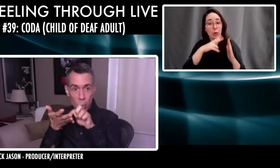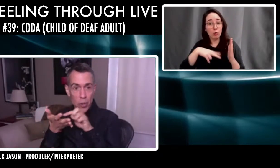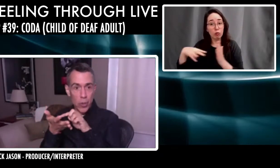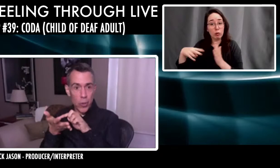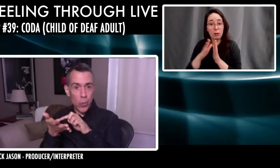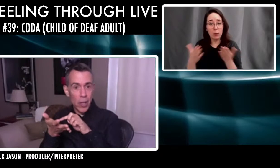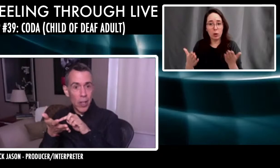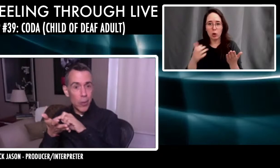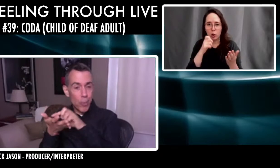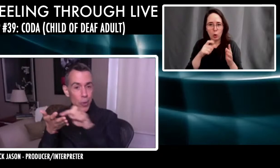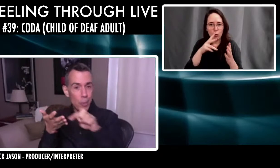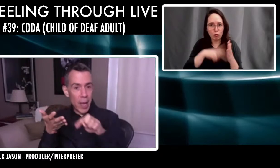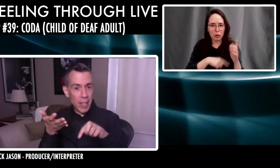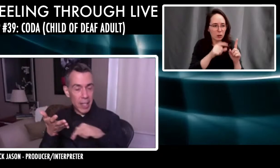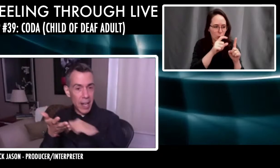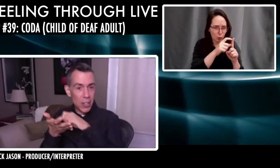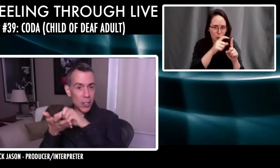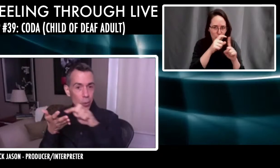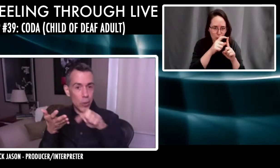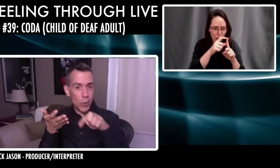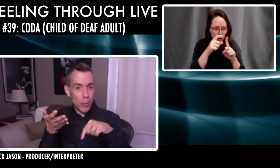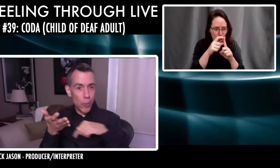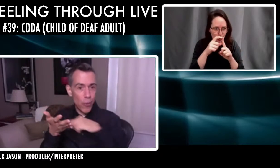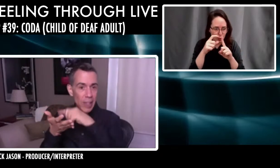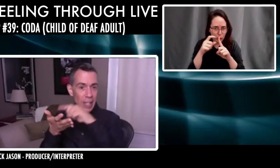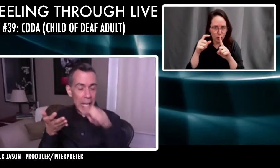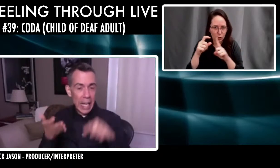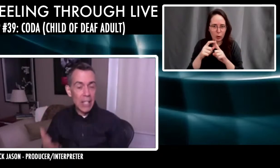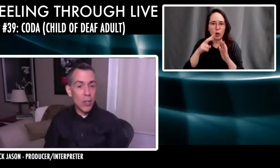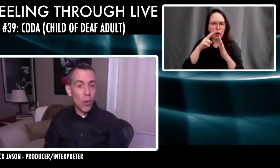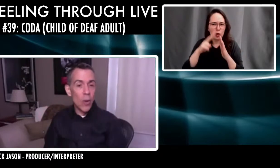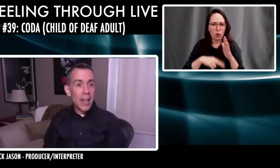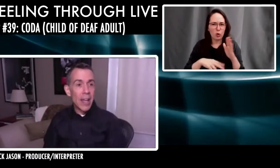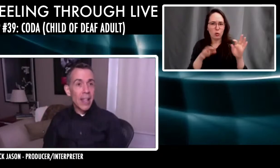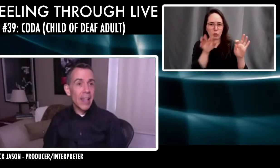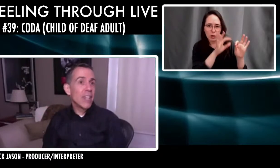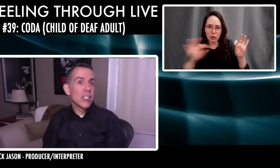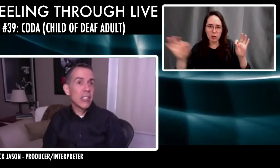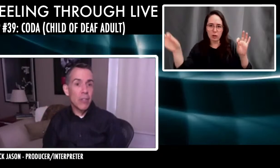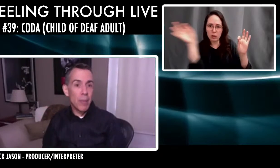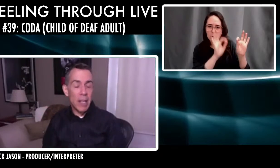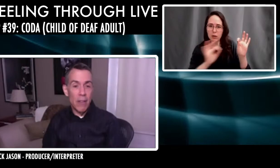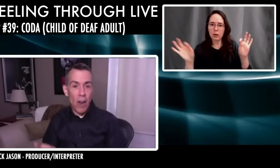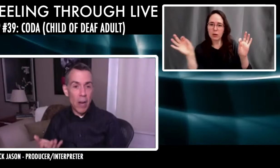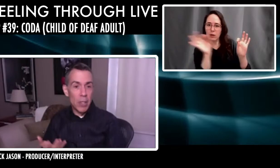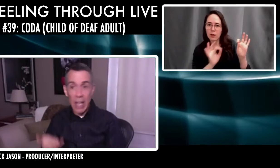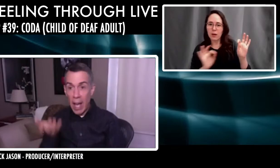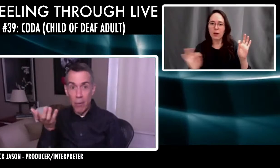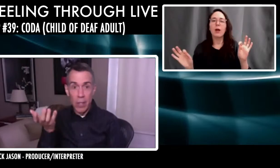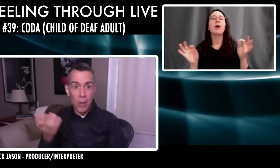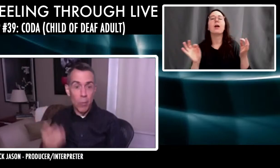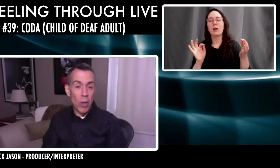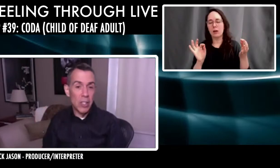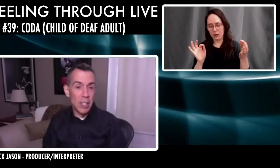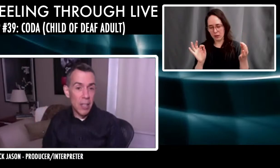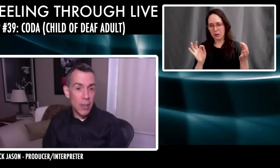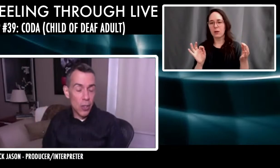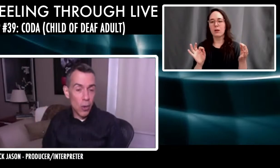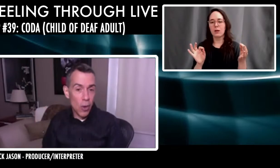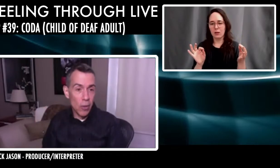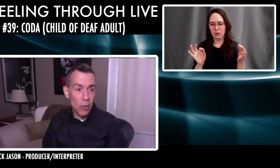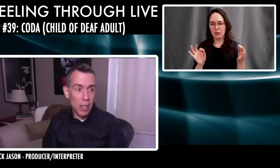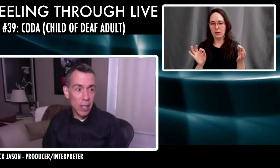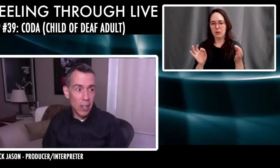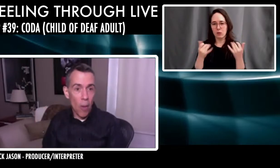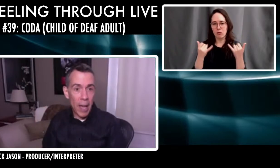word, word, word, word. You, you, you make the connection, you, you, you fill it in. And so I just love to be in environments that I, you know, I'm watching this TV